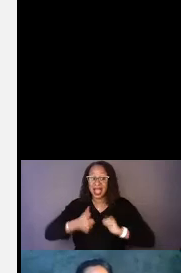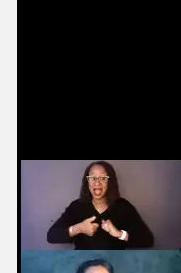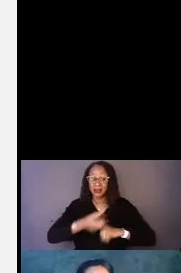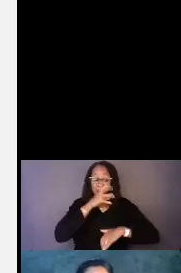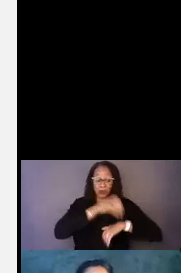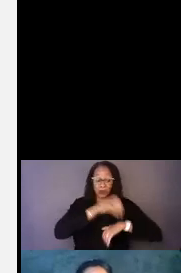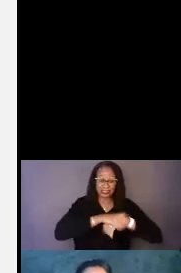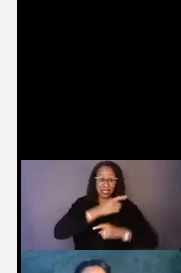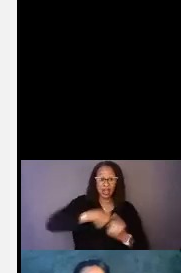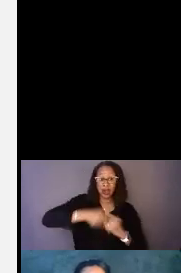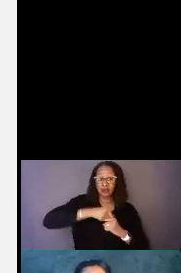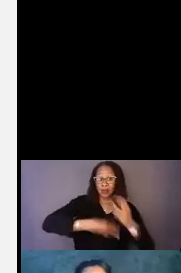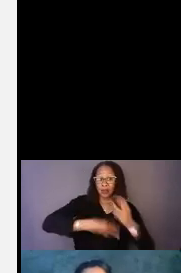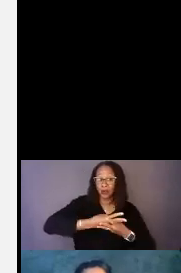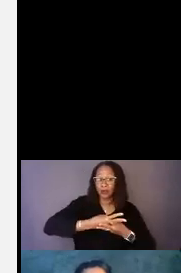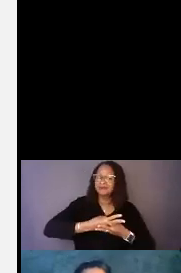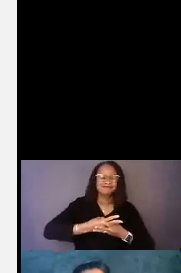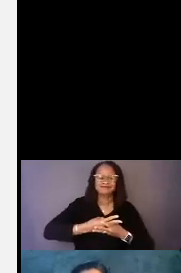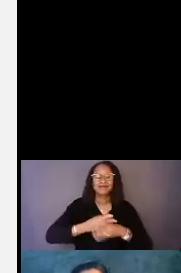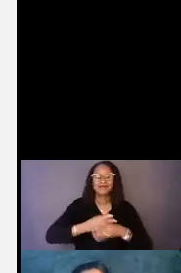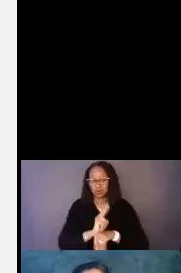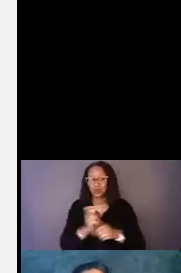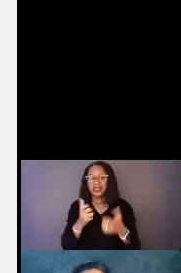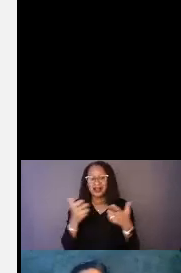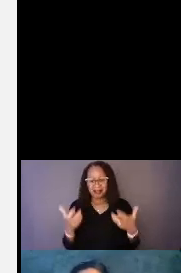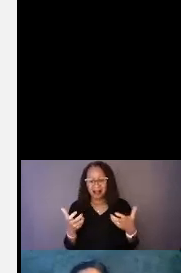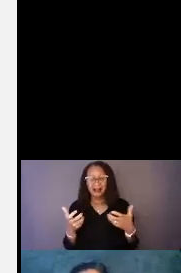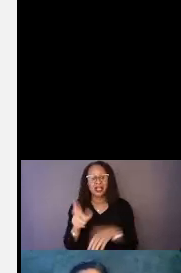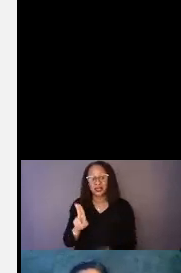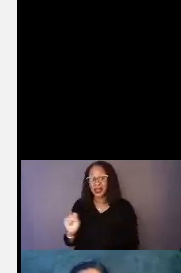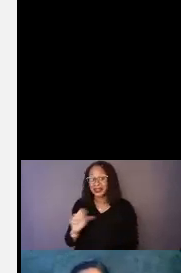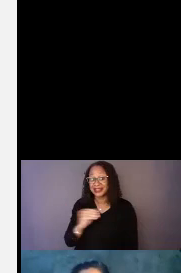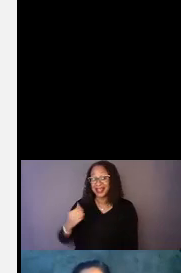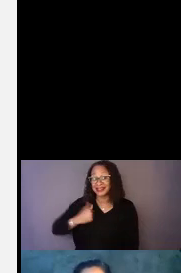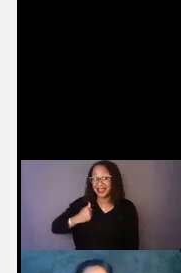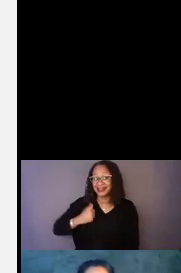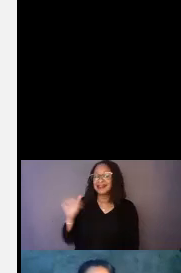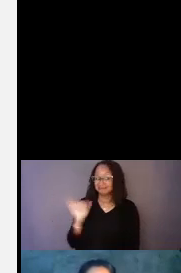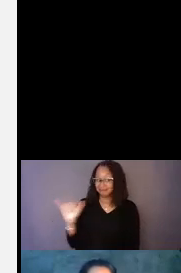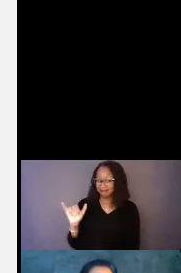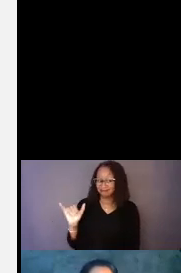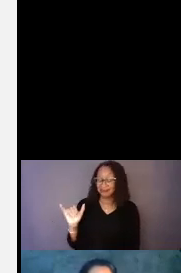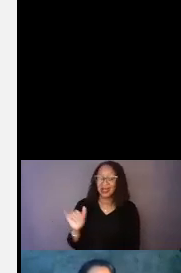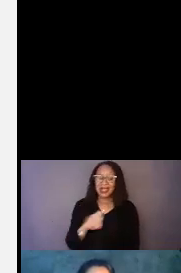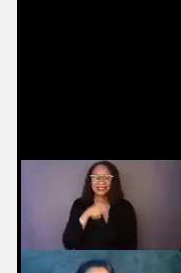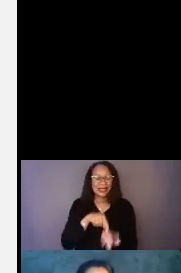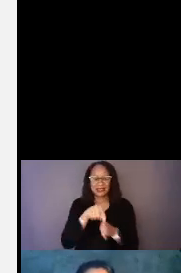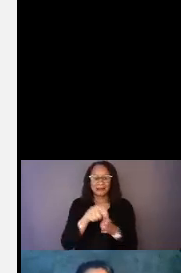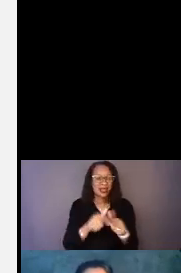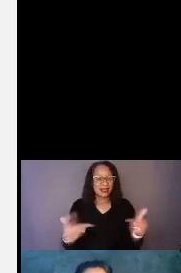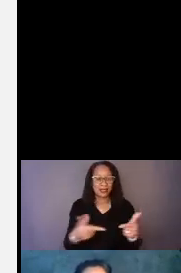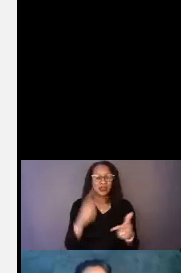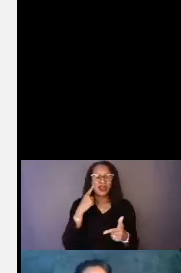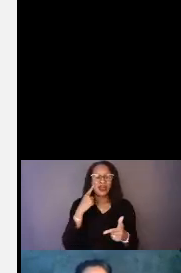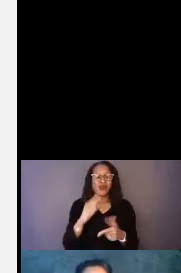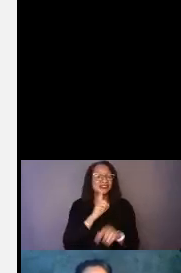around the world, it is used a lot in the US and in Canada. It's not the main language for deaf people around